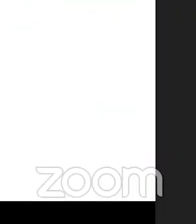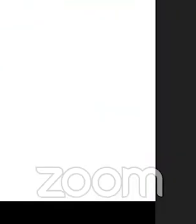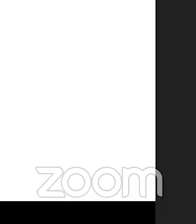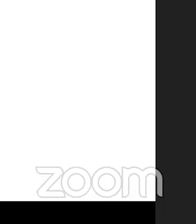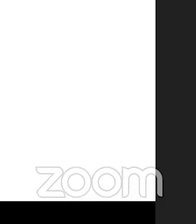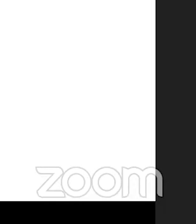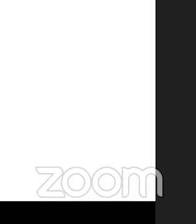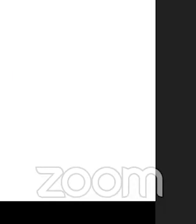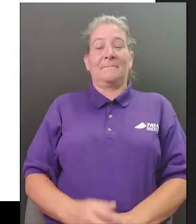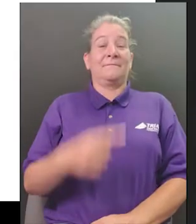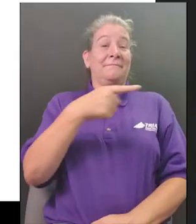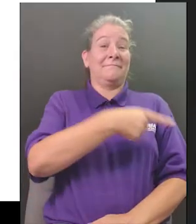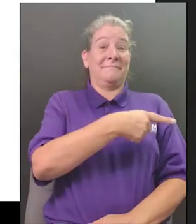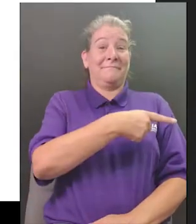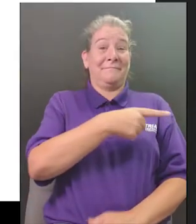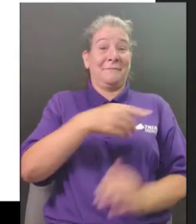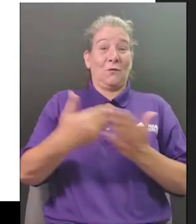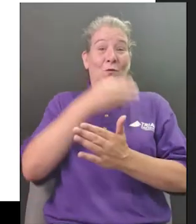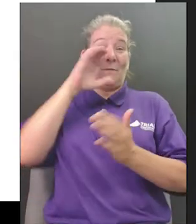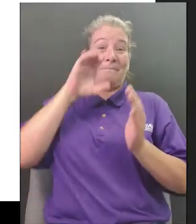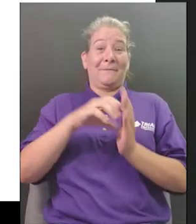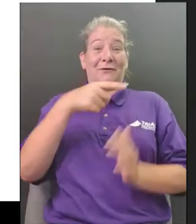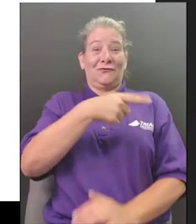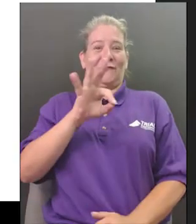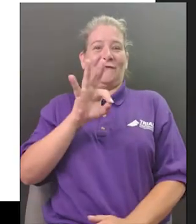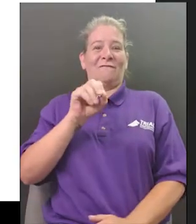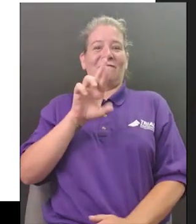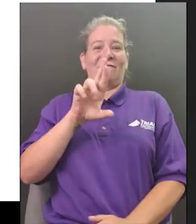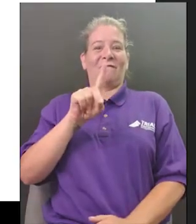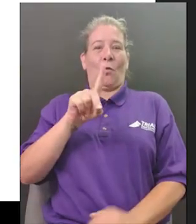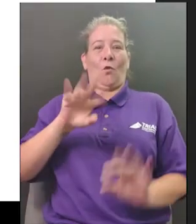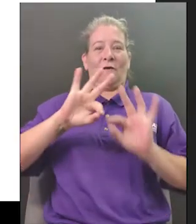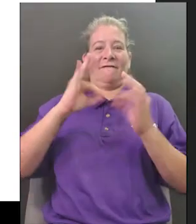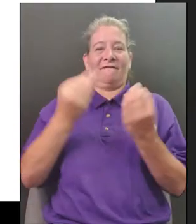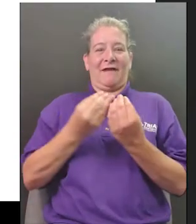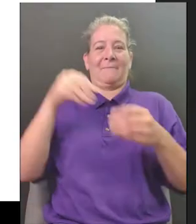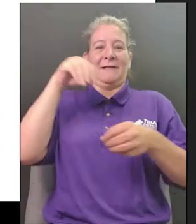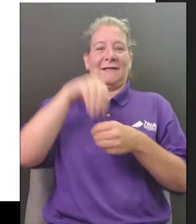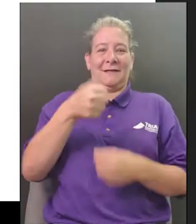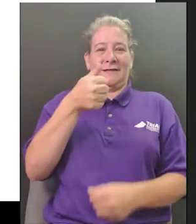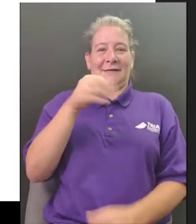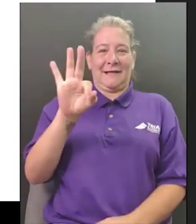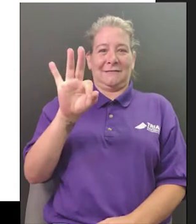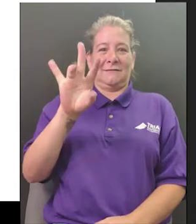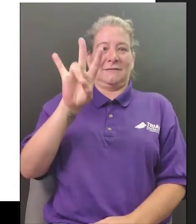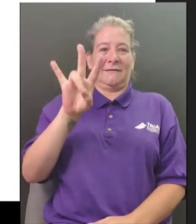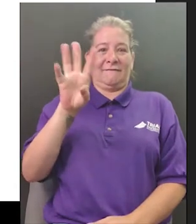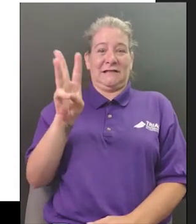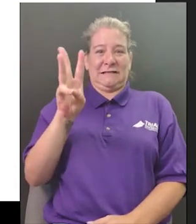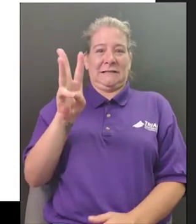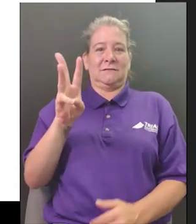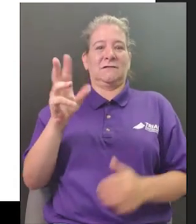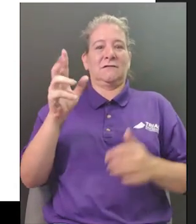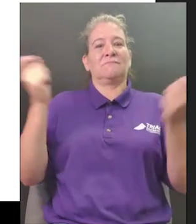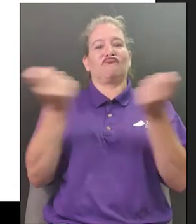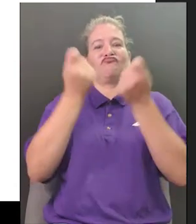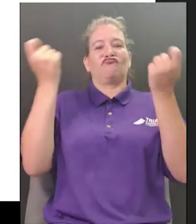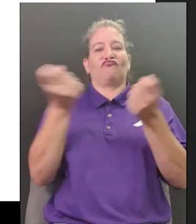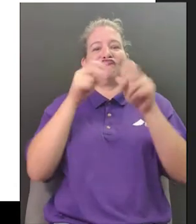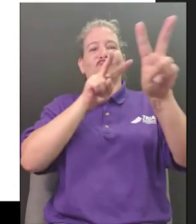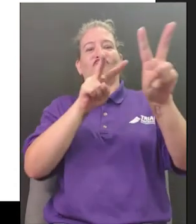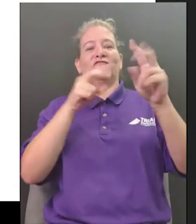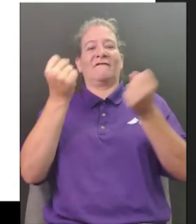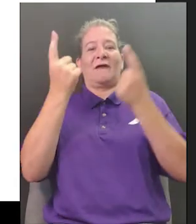back in the 1970s in 1976 the ford family was actually able to